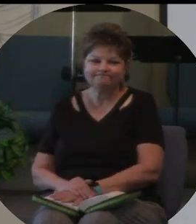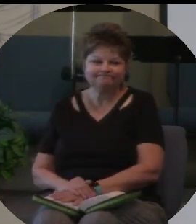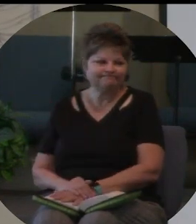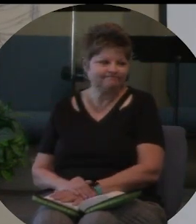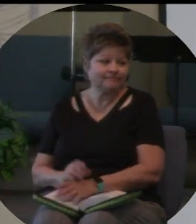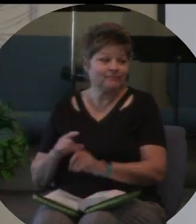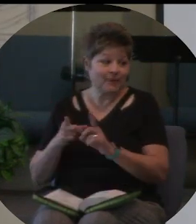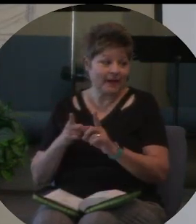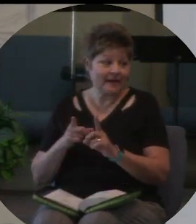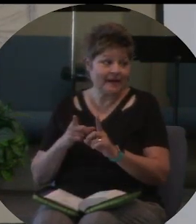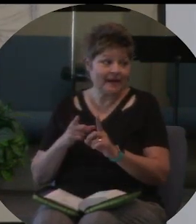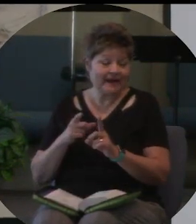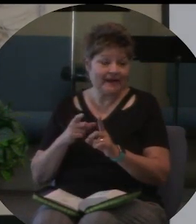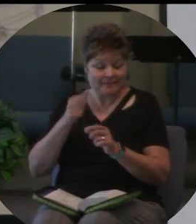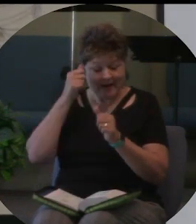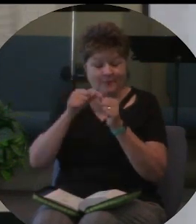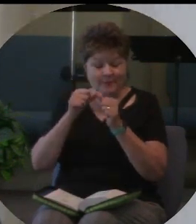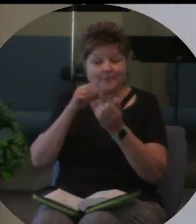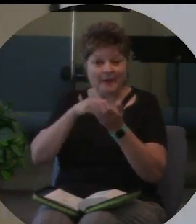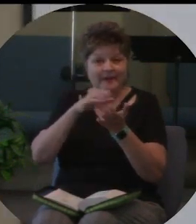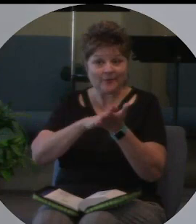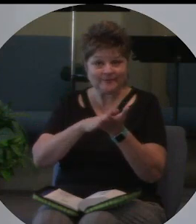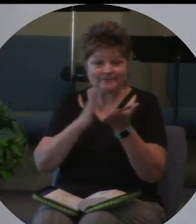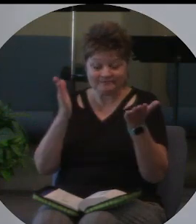But I did remember my notes.